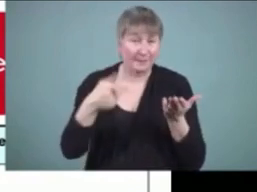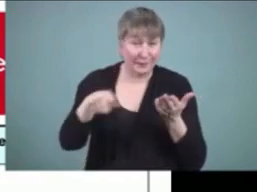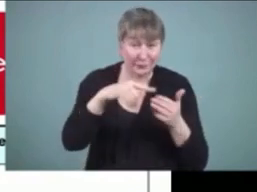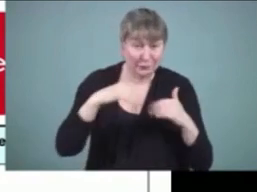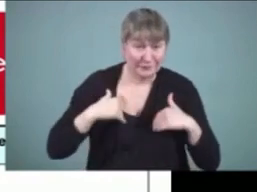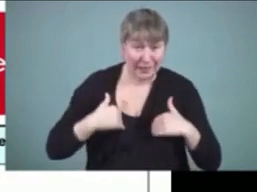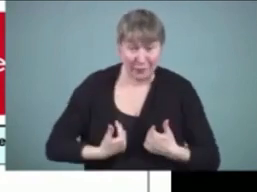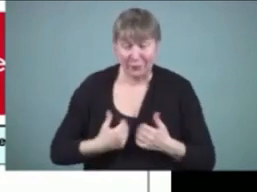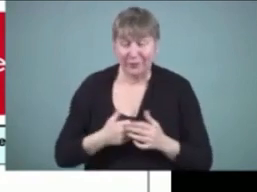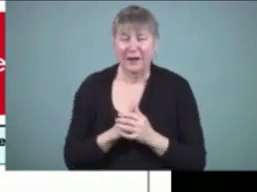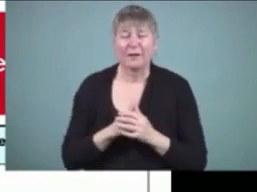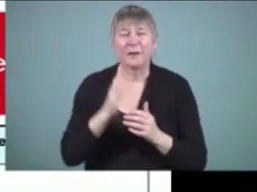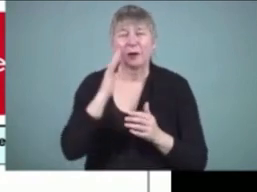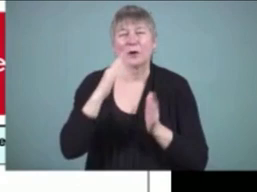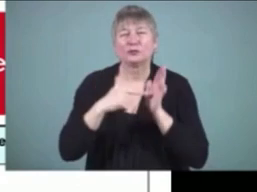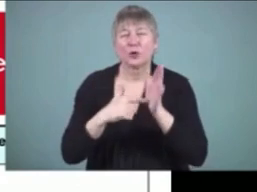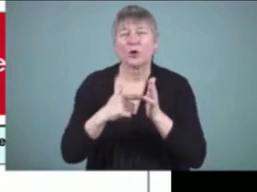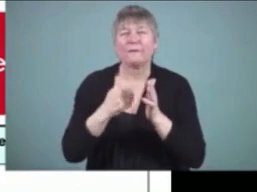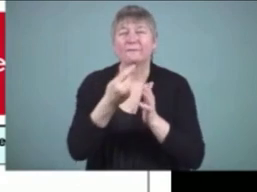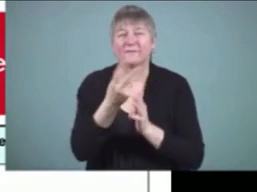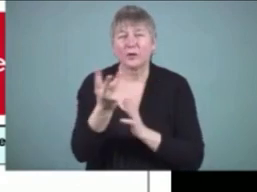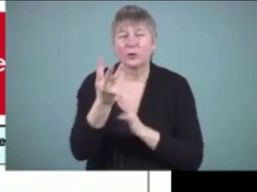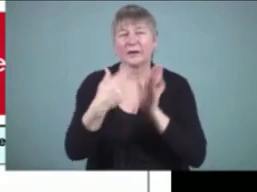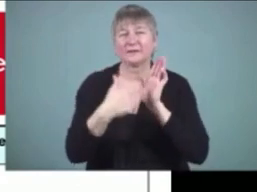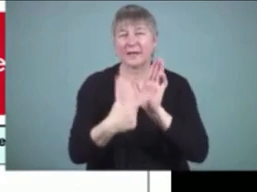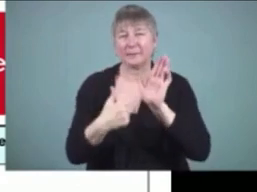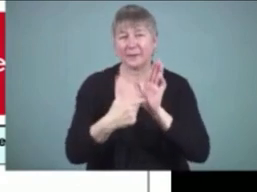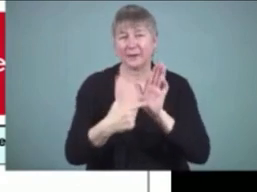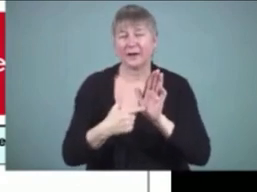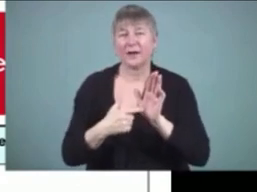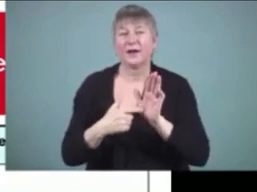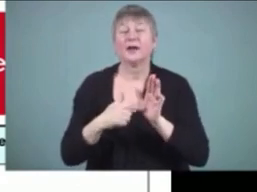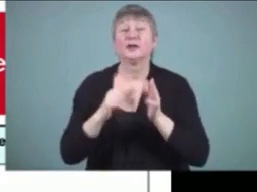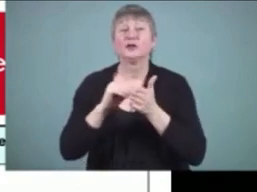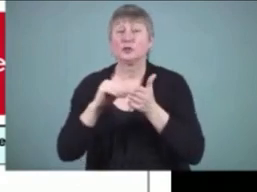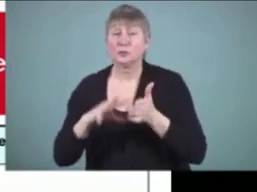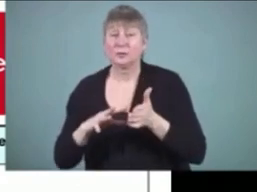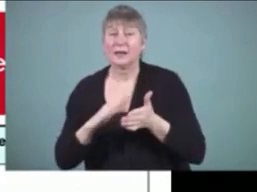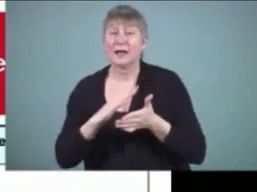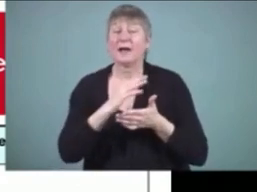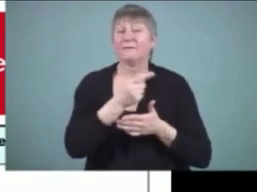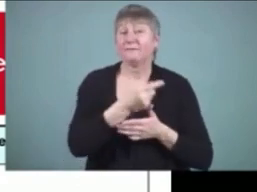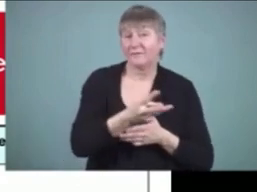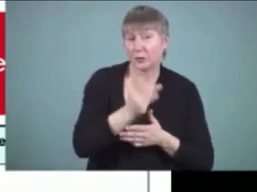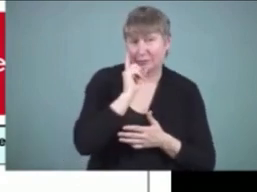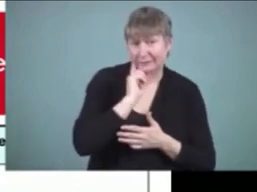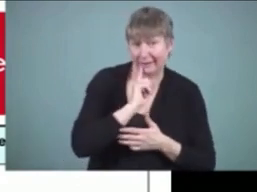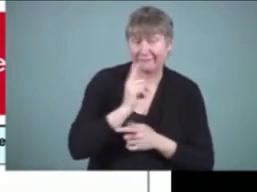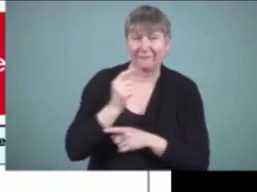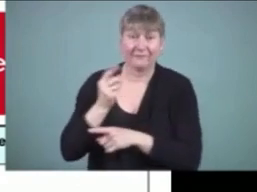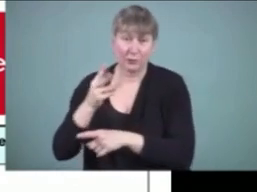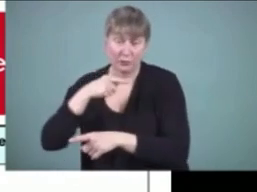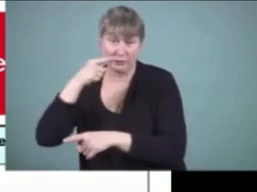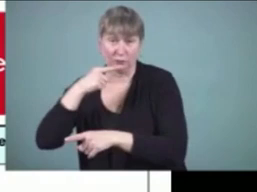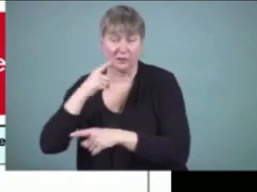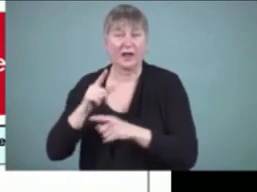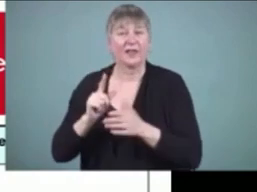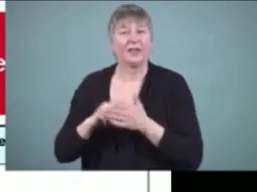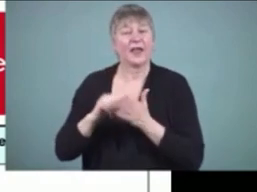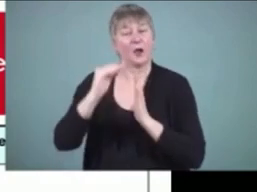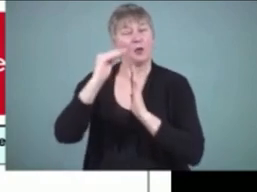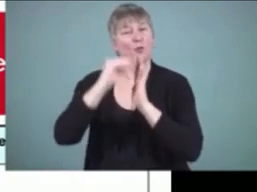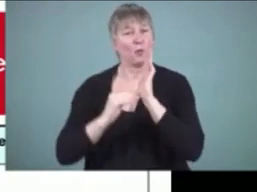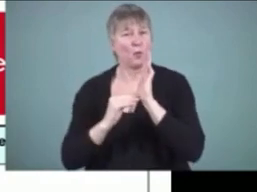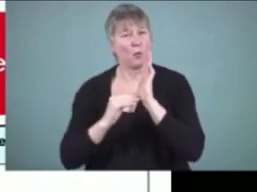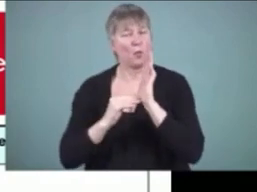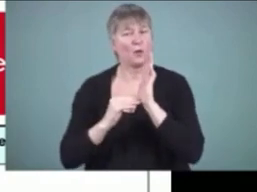you examples of these are students, some deaf, some hearing, and I'll tell you which, showing how they used written language to